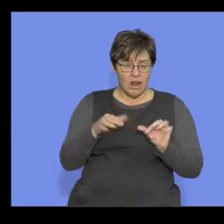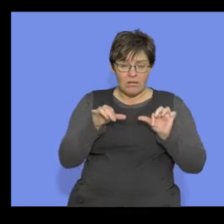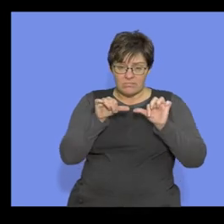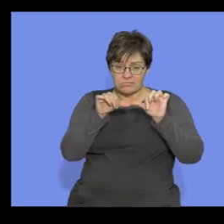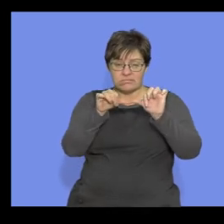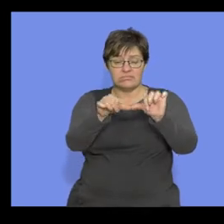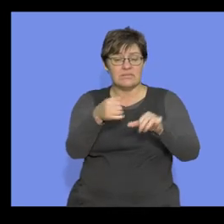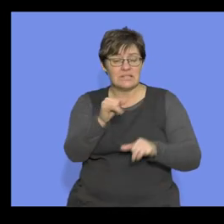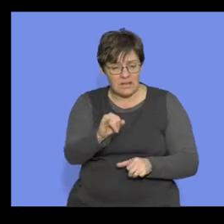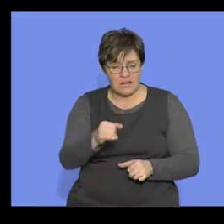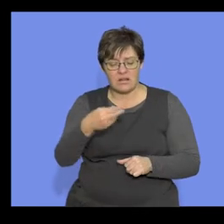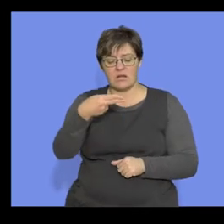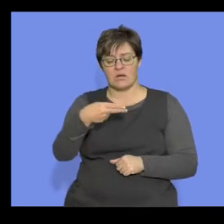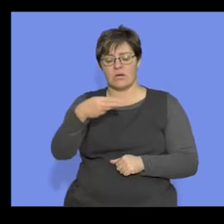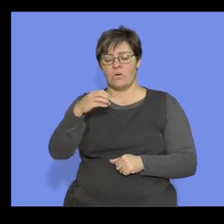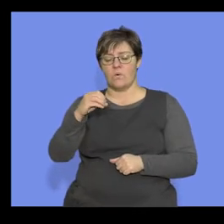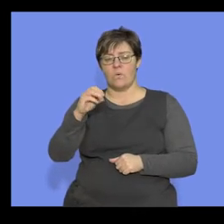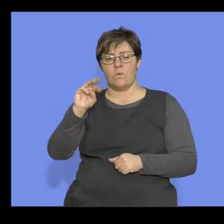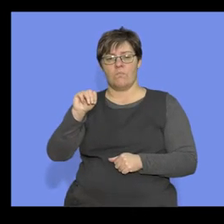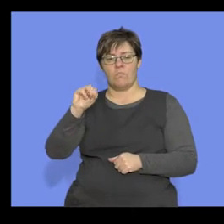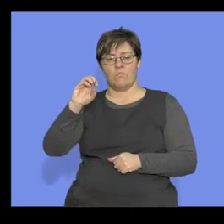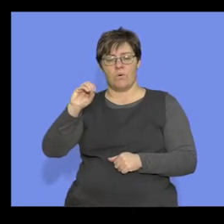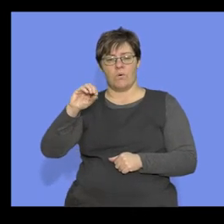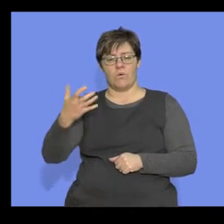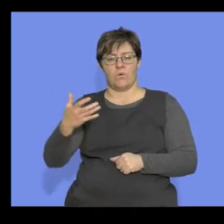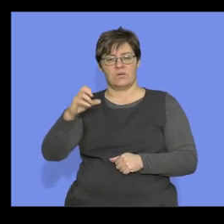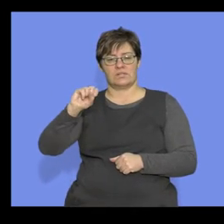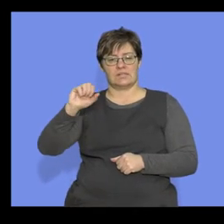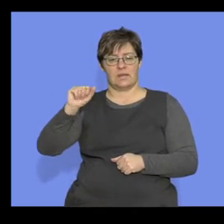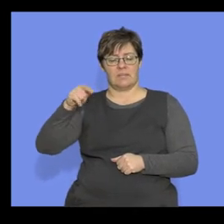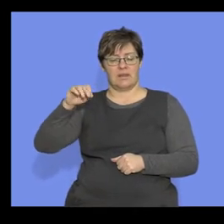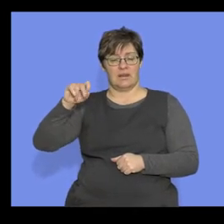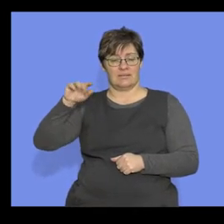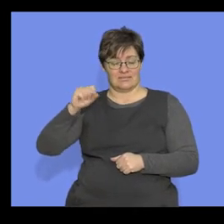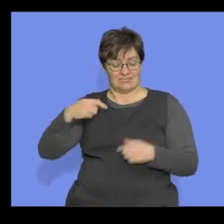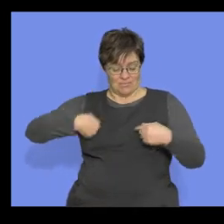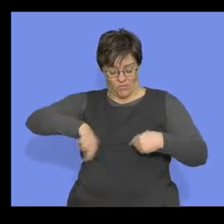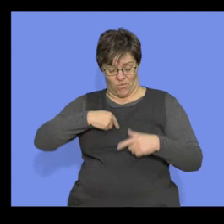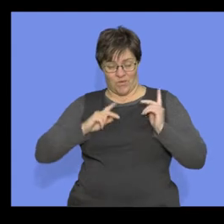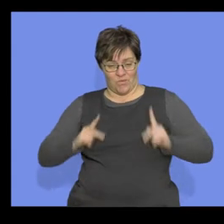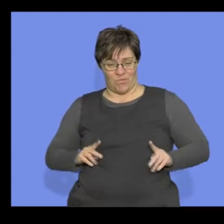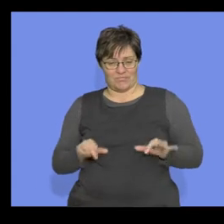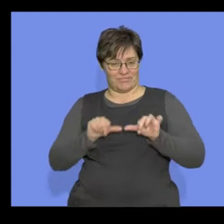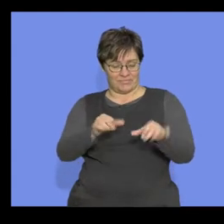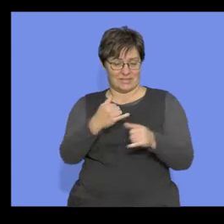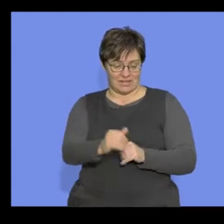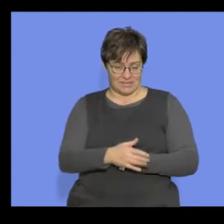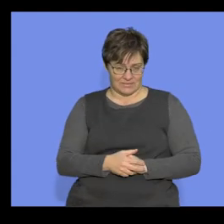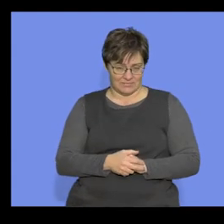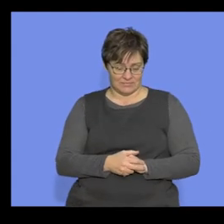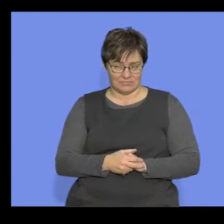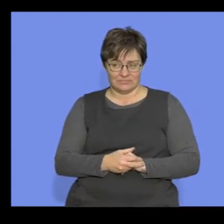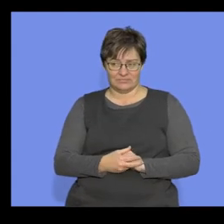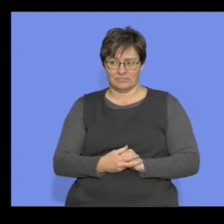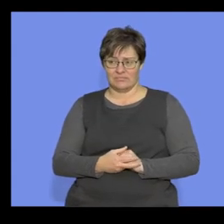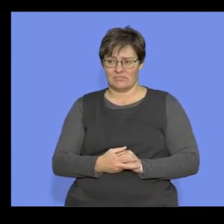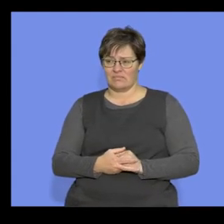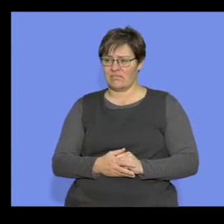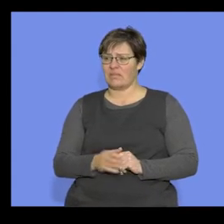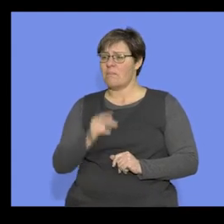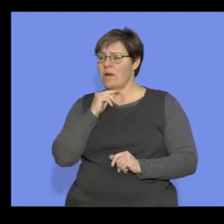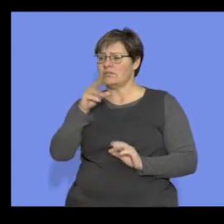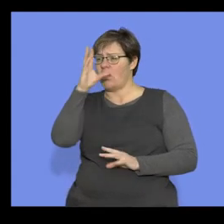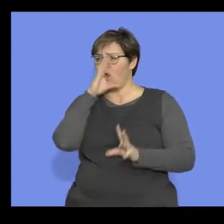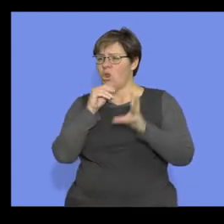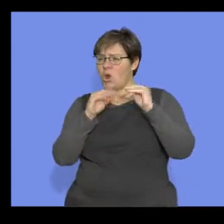us, the homo sapiens. Okay, so guys, what are we looking at when we look at the major phases? You don't